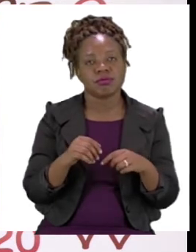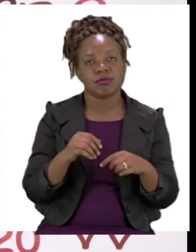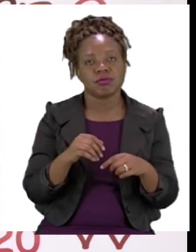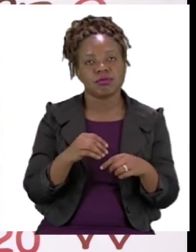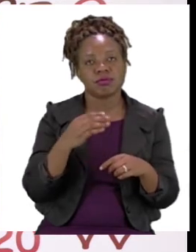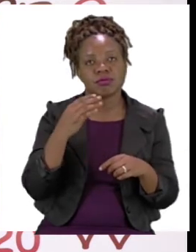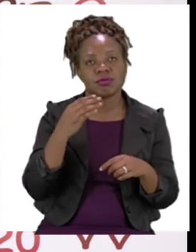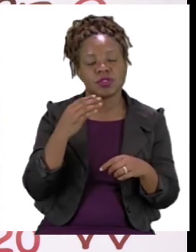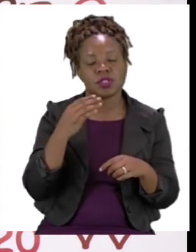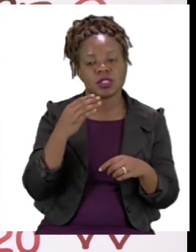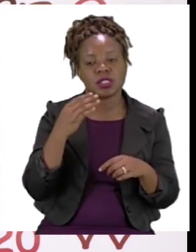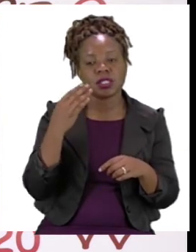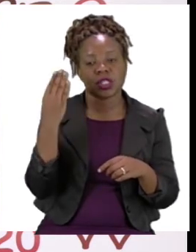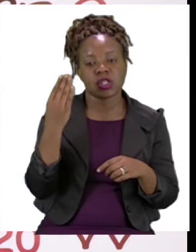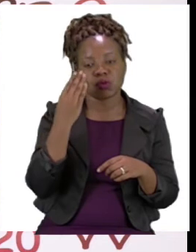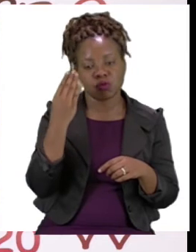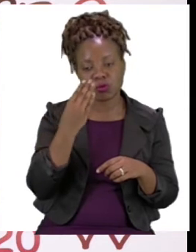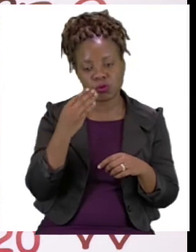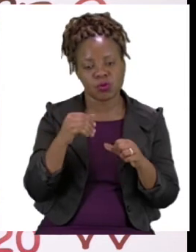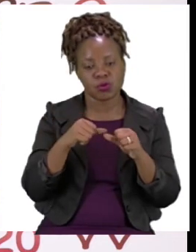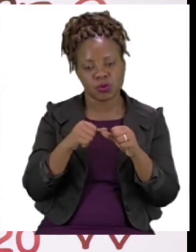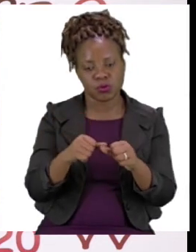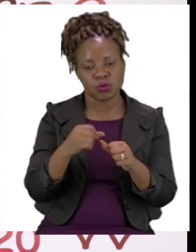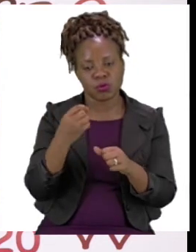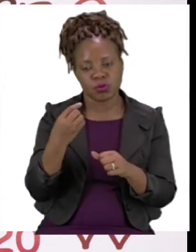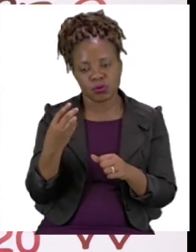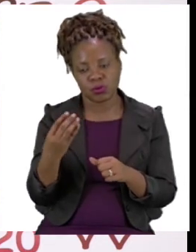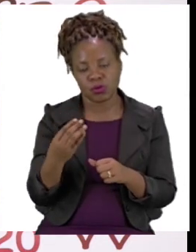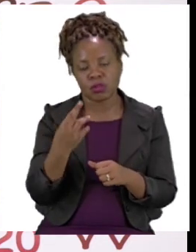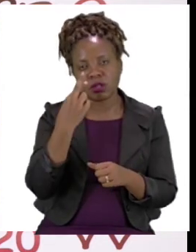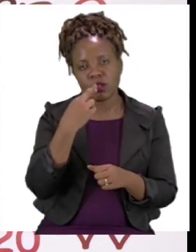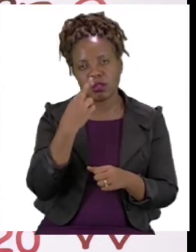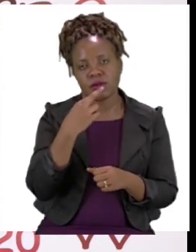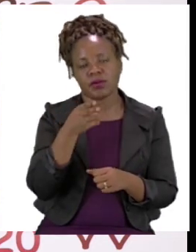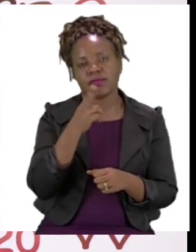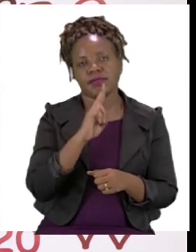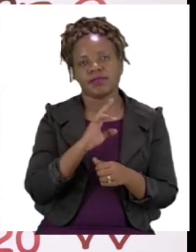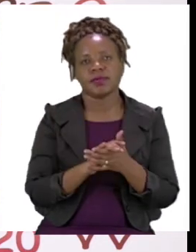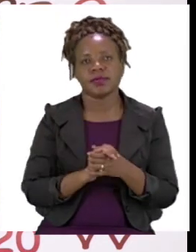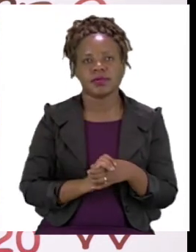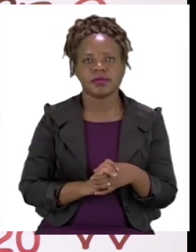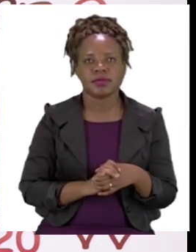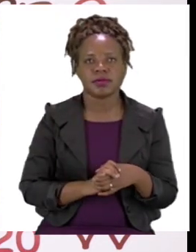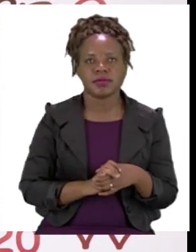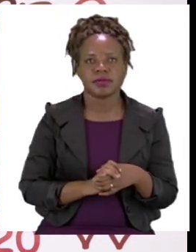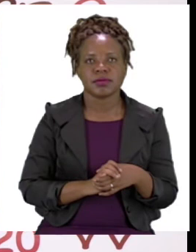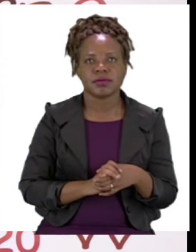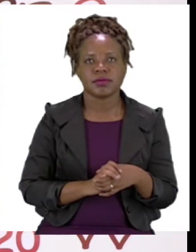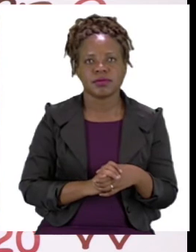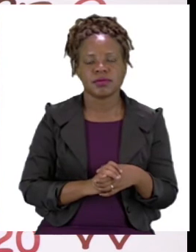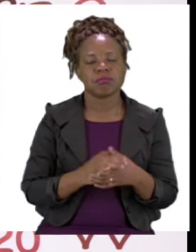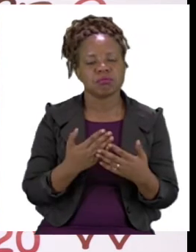be the continuous counter and the red one will be the answer counter. So if we are continuing from